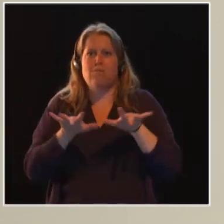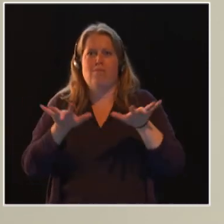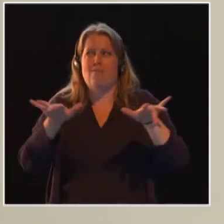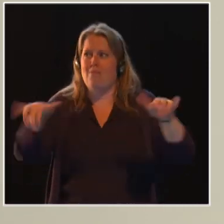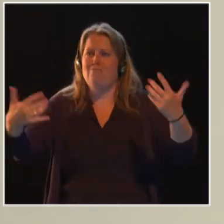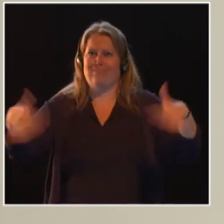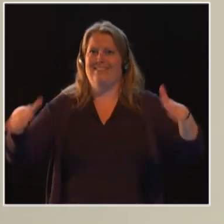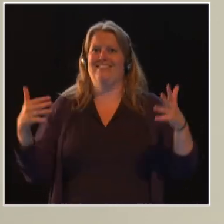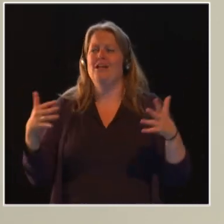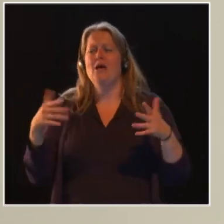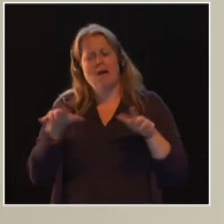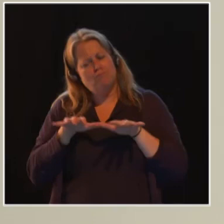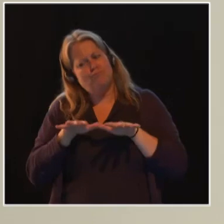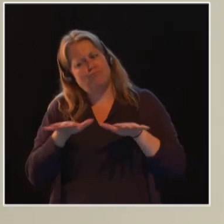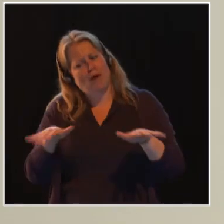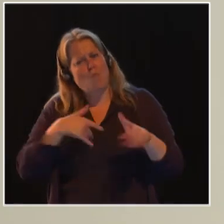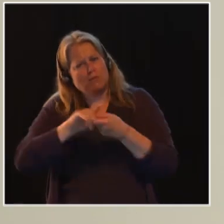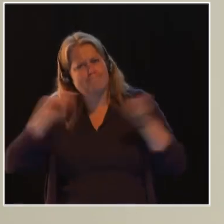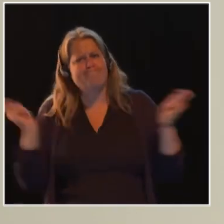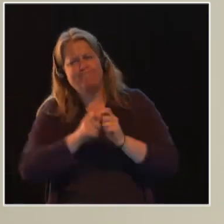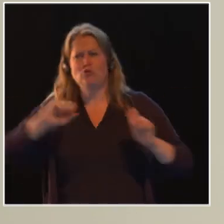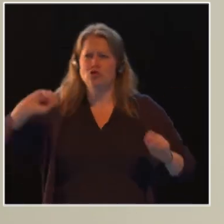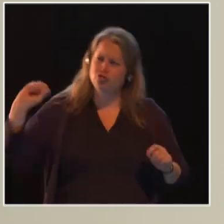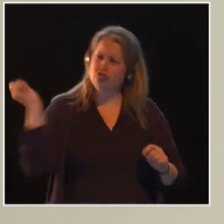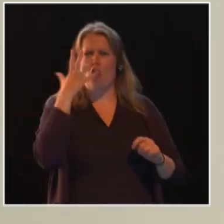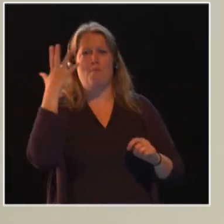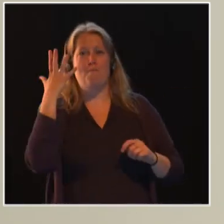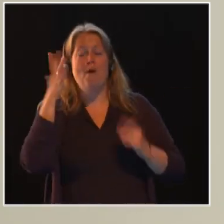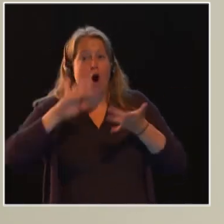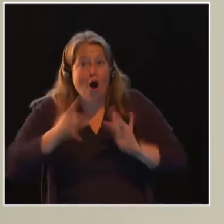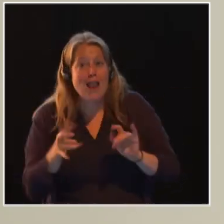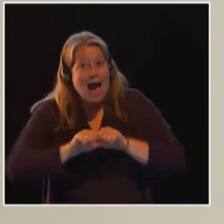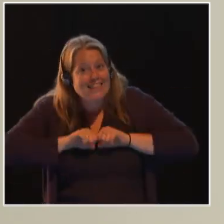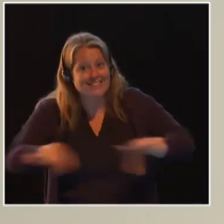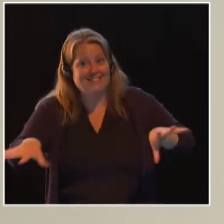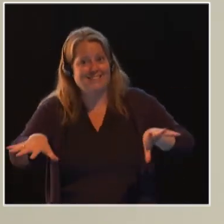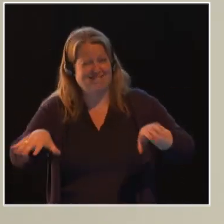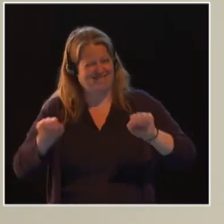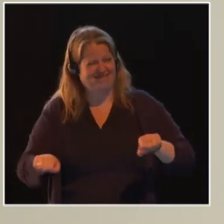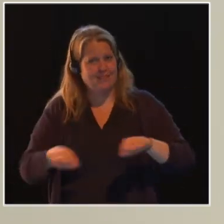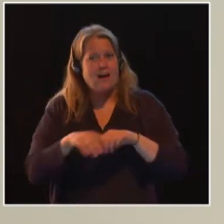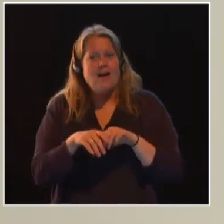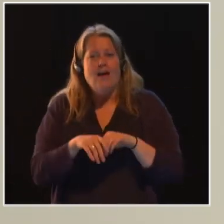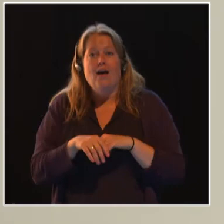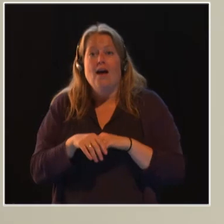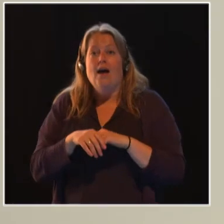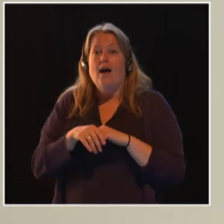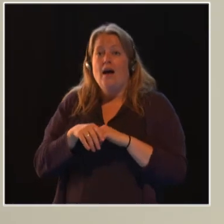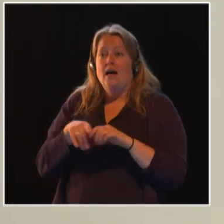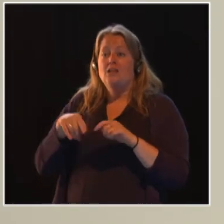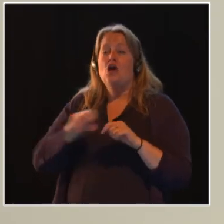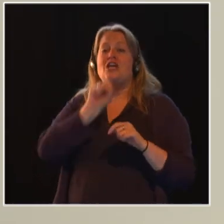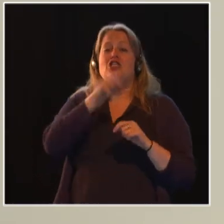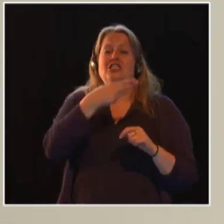create a storm. Let's create it online via the SheIsWe and